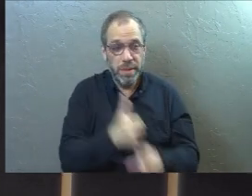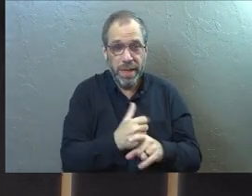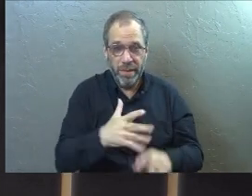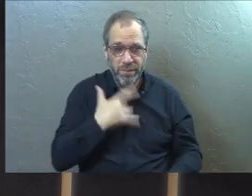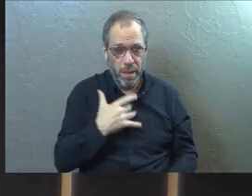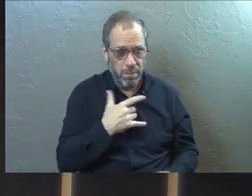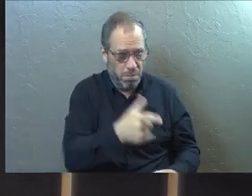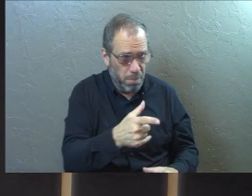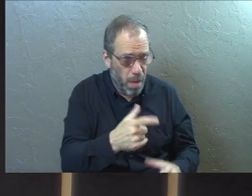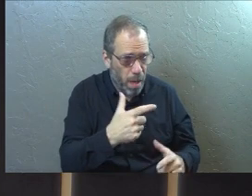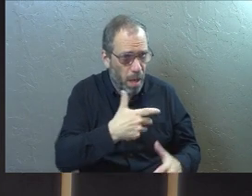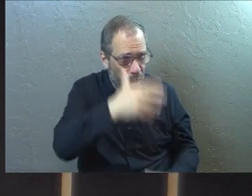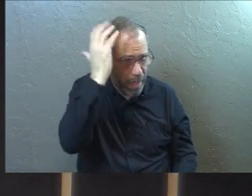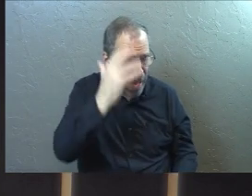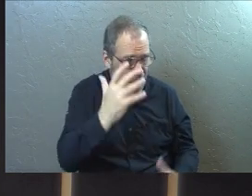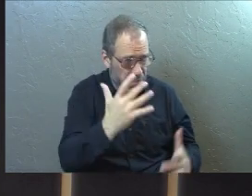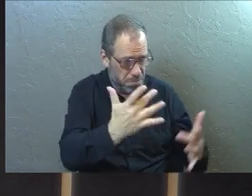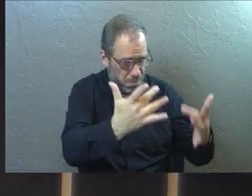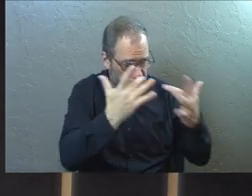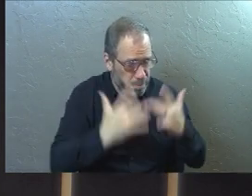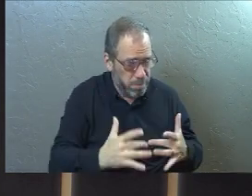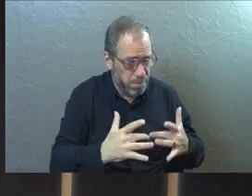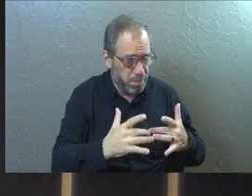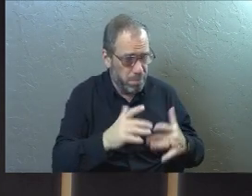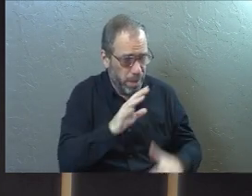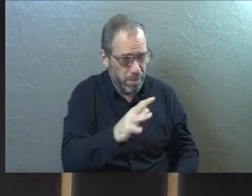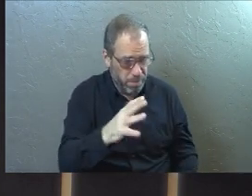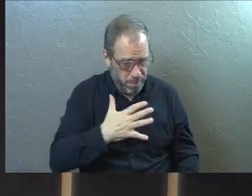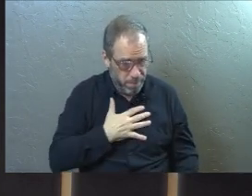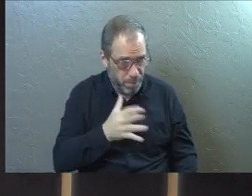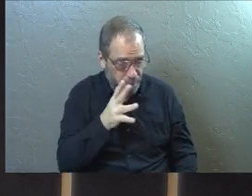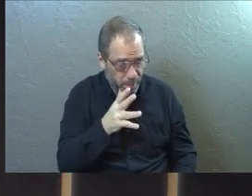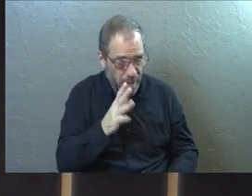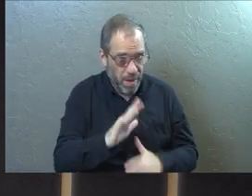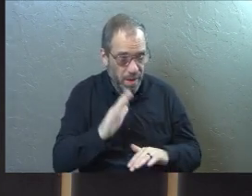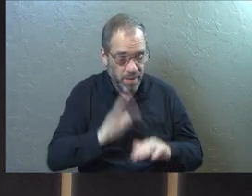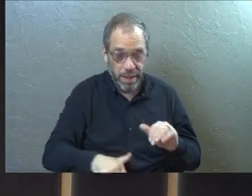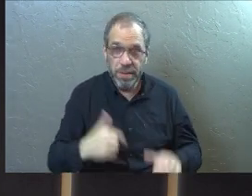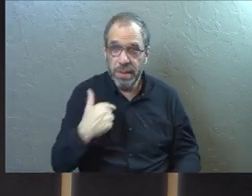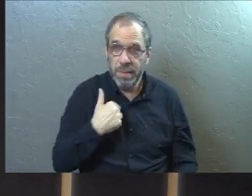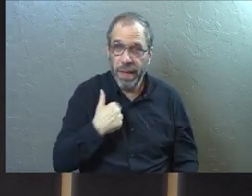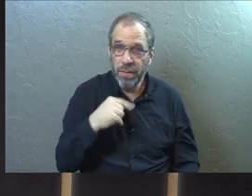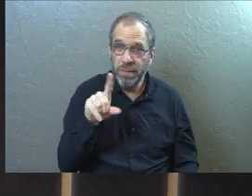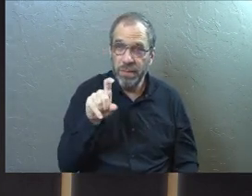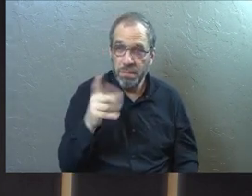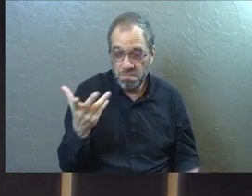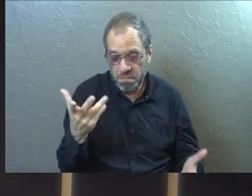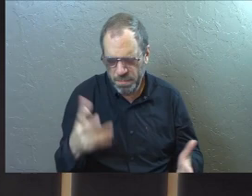he felt as if the lion must really be sorrier about his mom than he was himself.